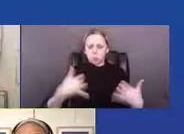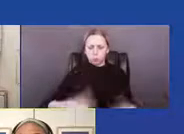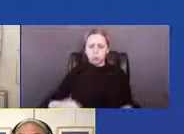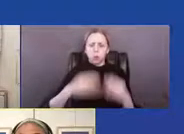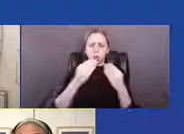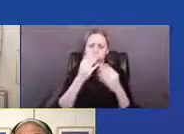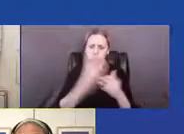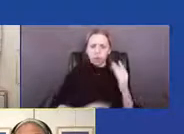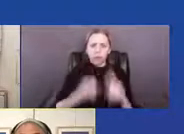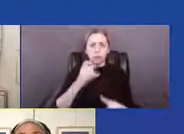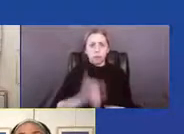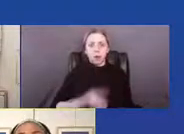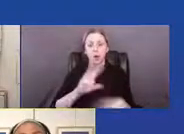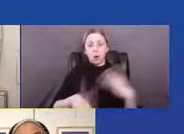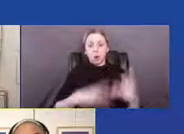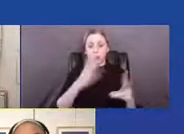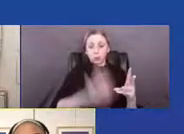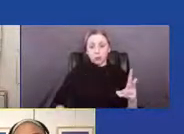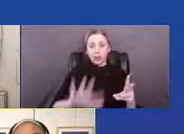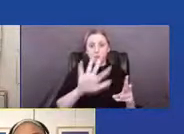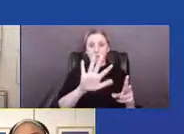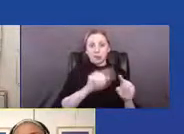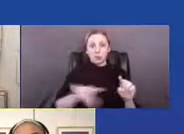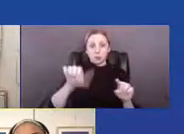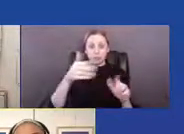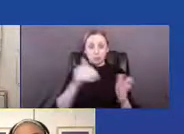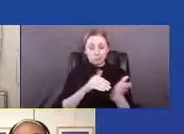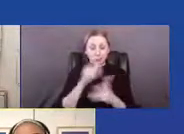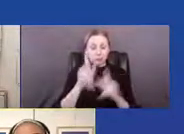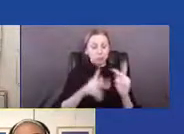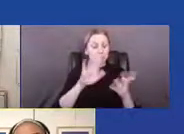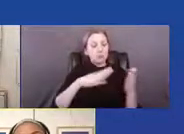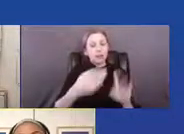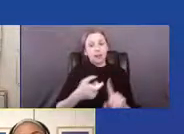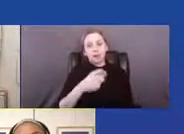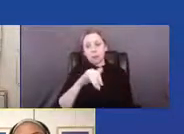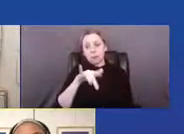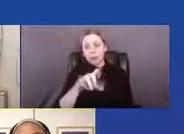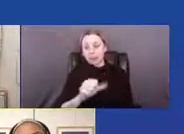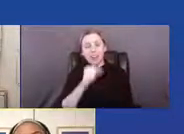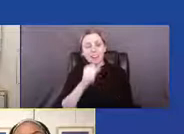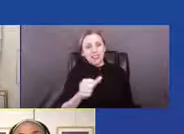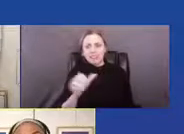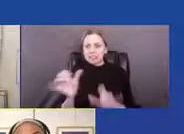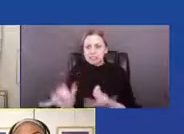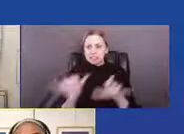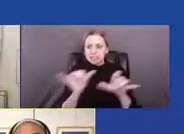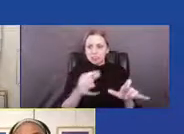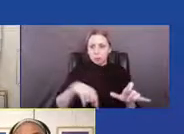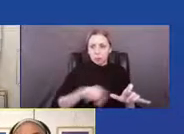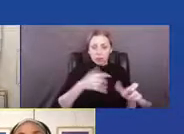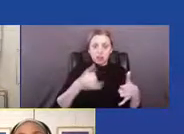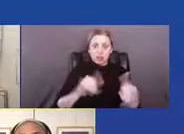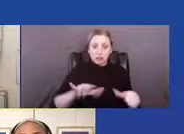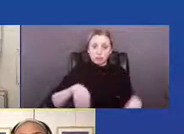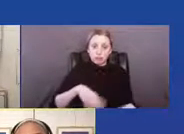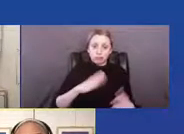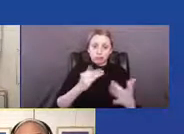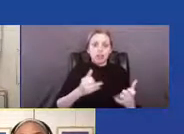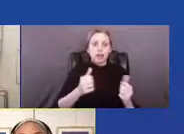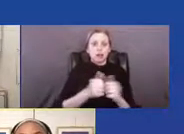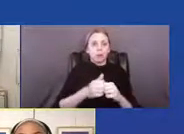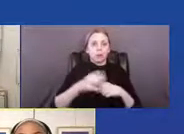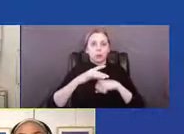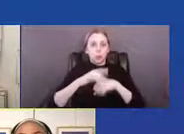HIV infections reached 5 to 10 million, which is not too dissimilar to the death toll statistics we are still facing with the global